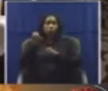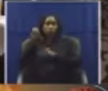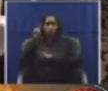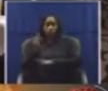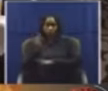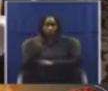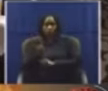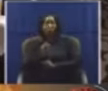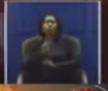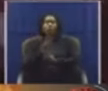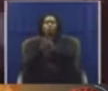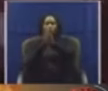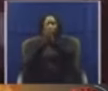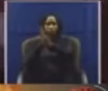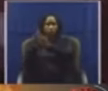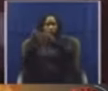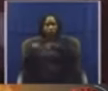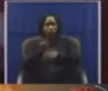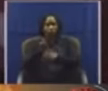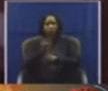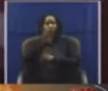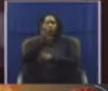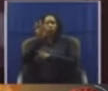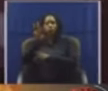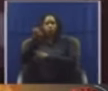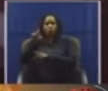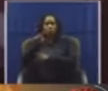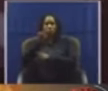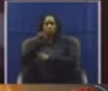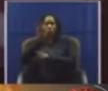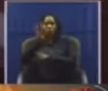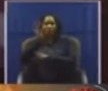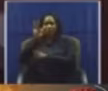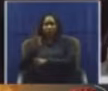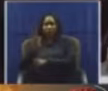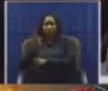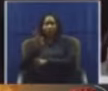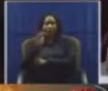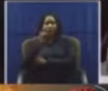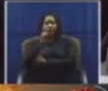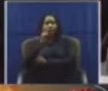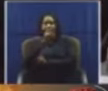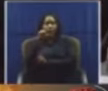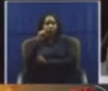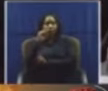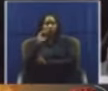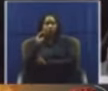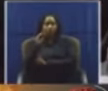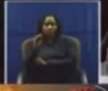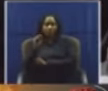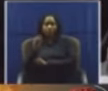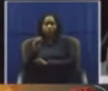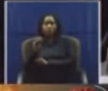reported that 44,143 names appeared on the collective